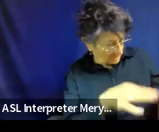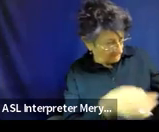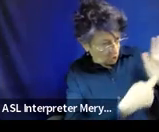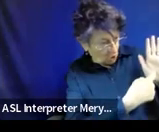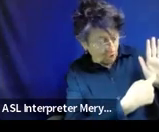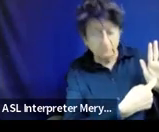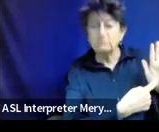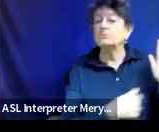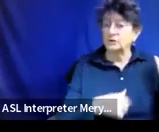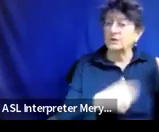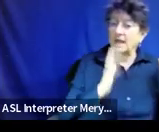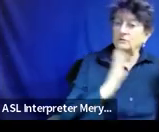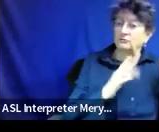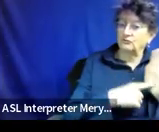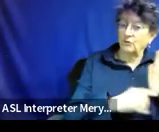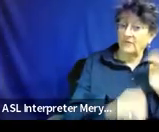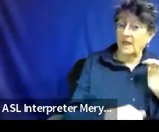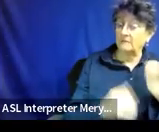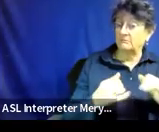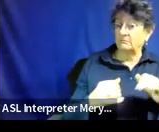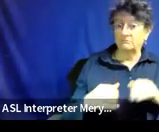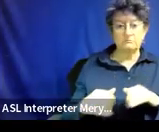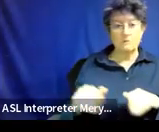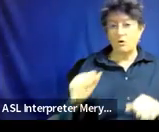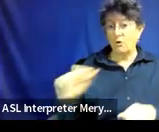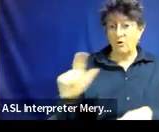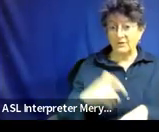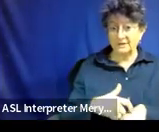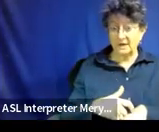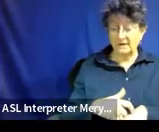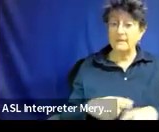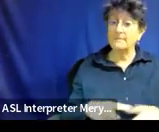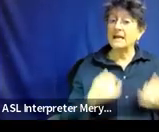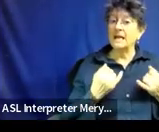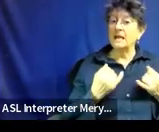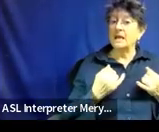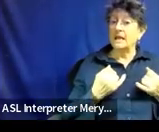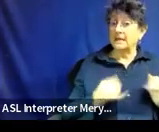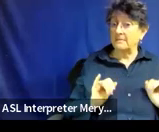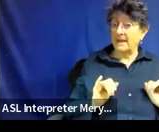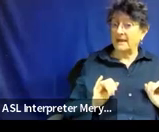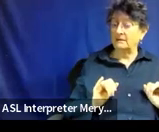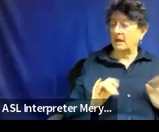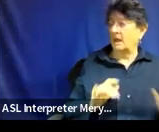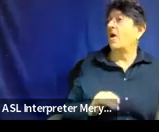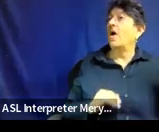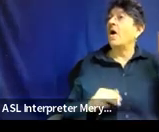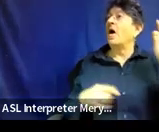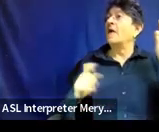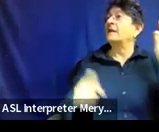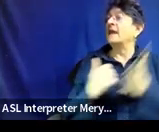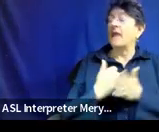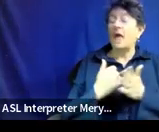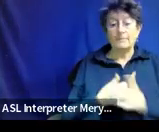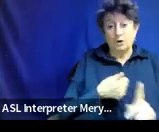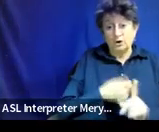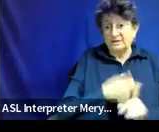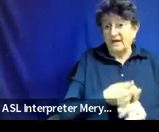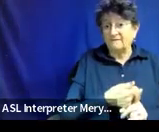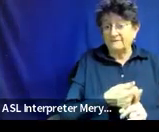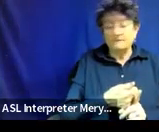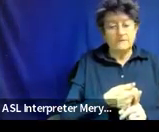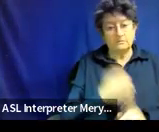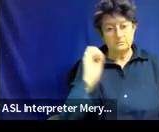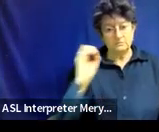opportunities. Independently, she doesn't do it at all. She can do it in zero opportunities. And we want her